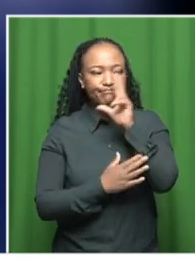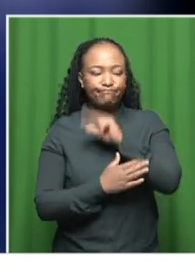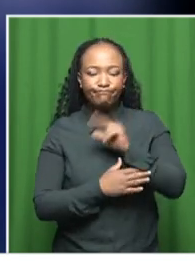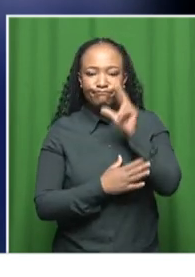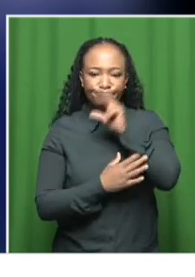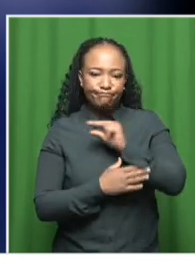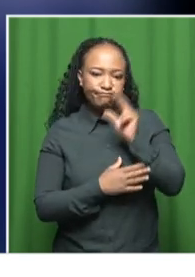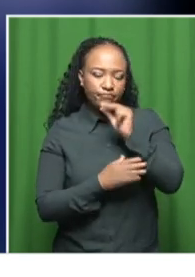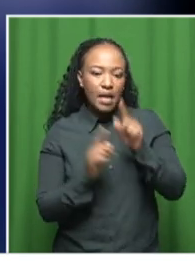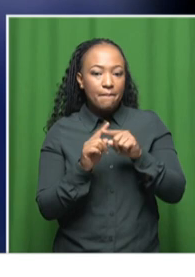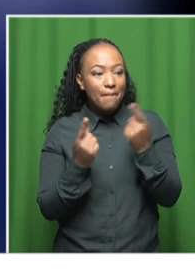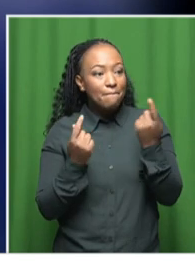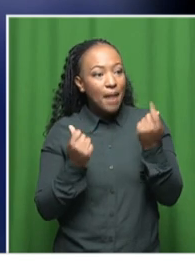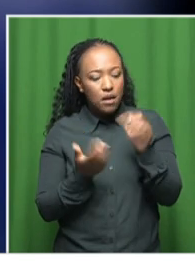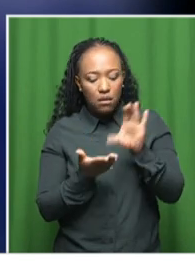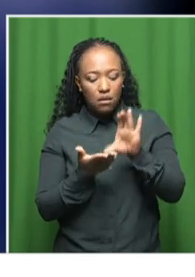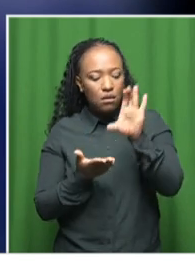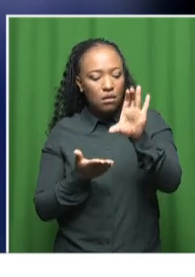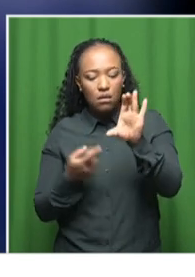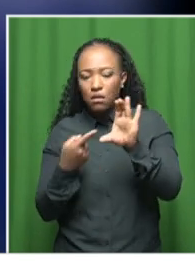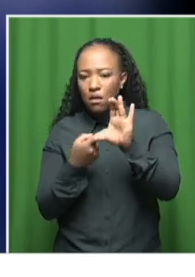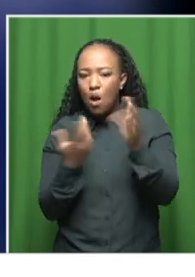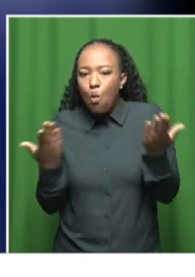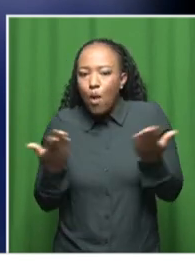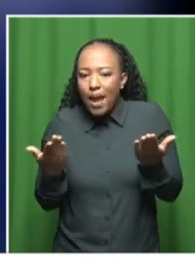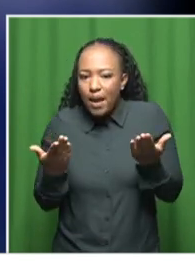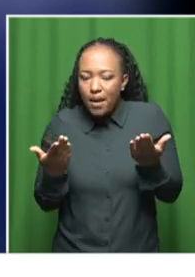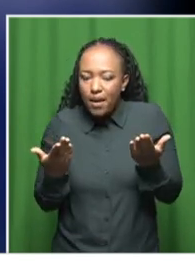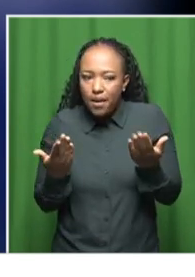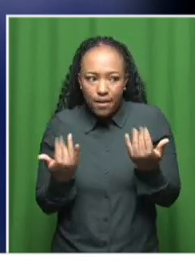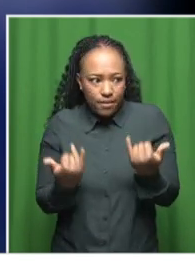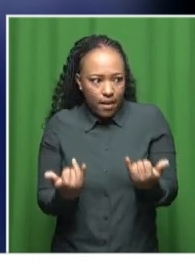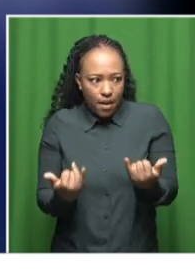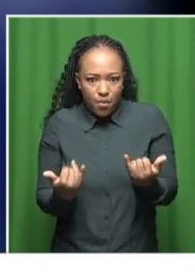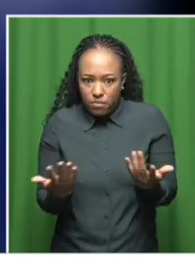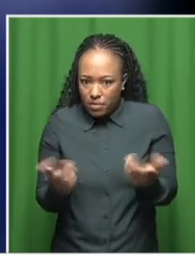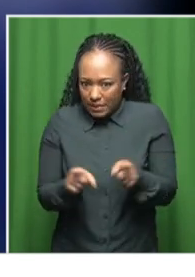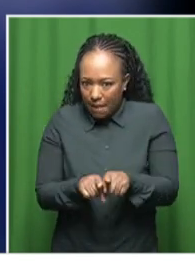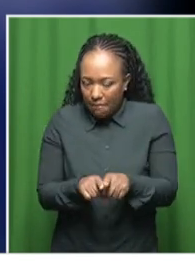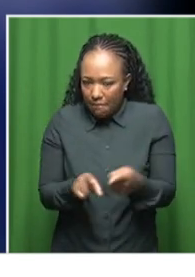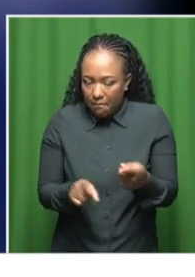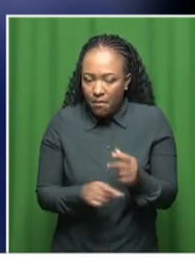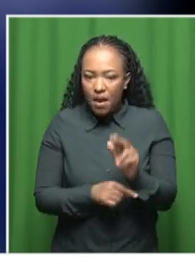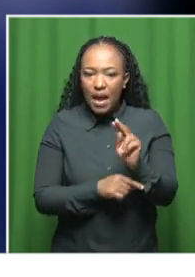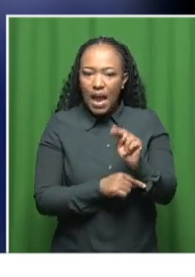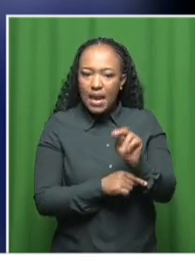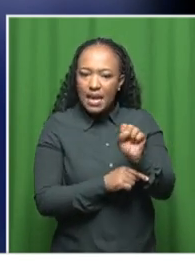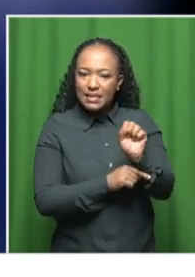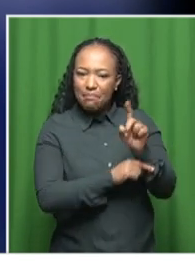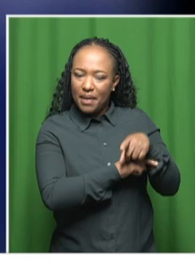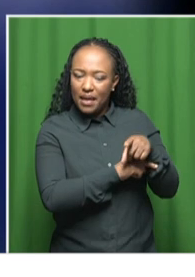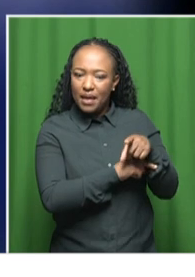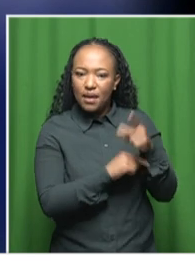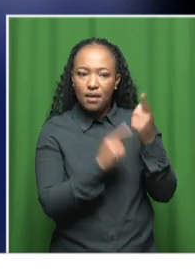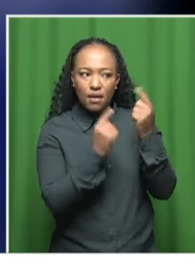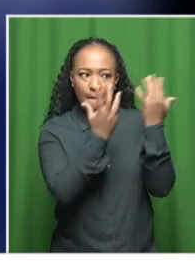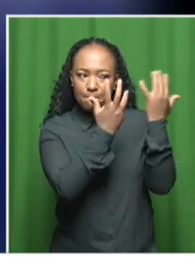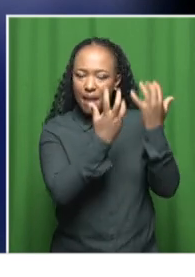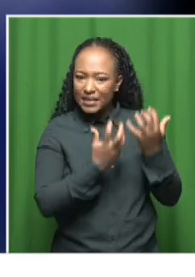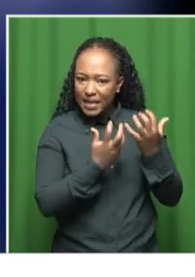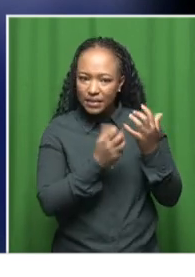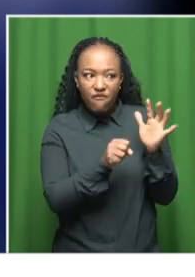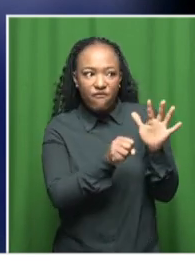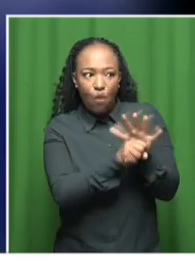don't see where the money goes, because even now, we don't have this NSP budgeted for